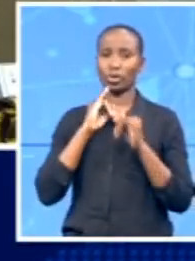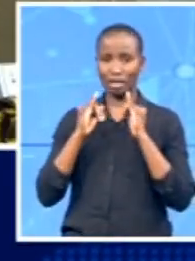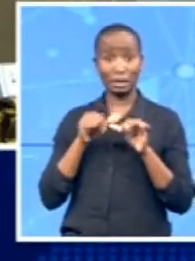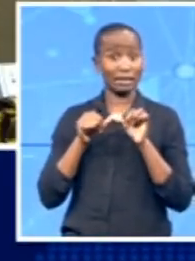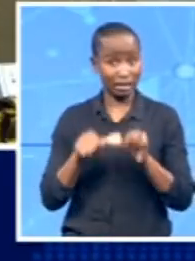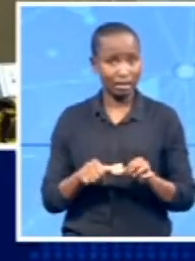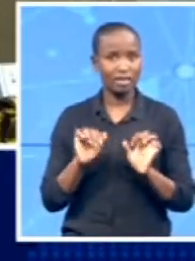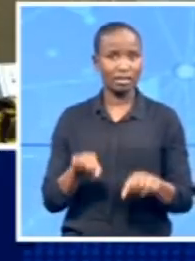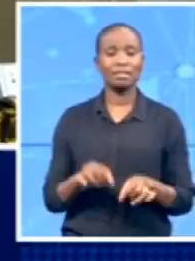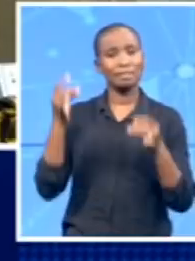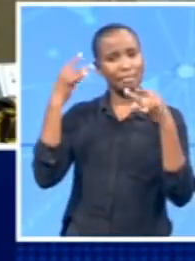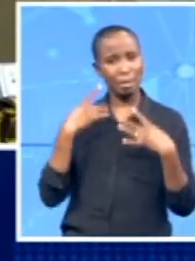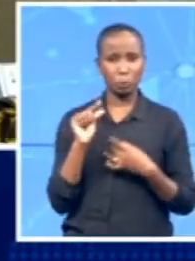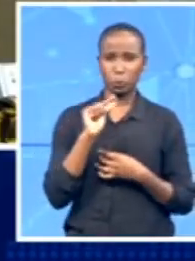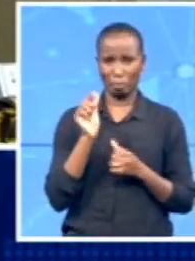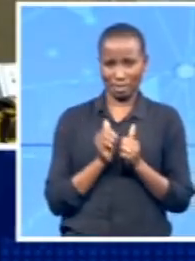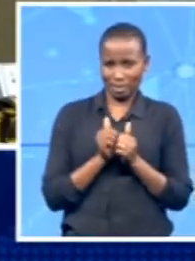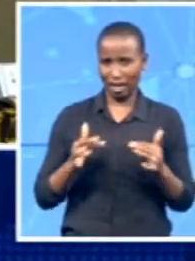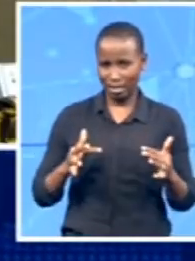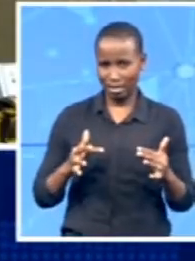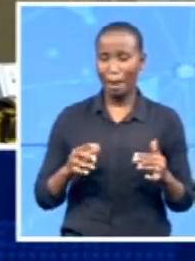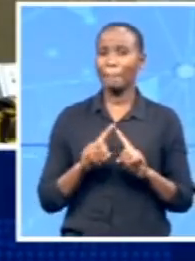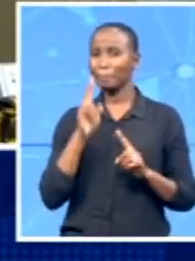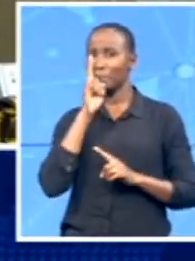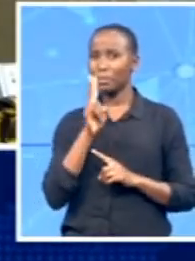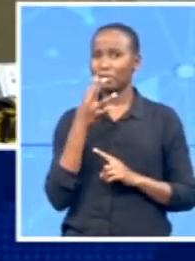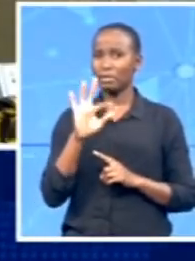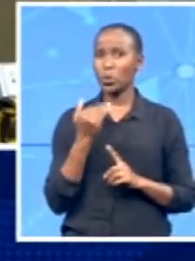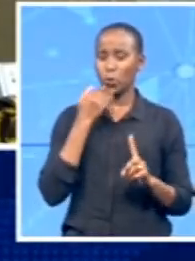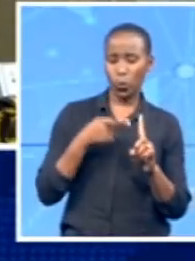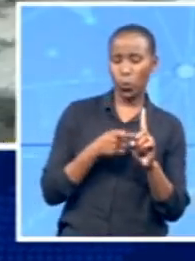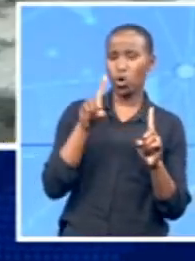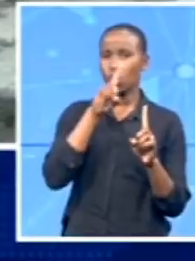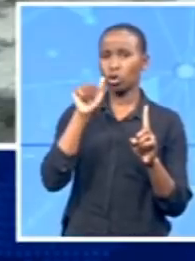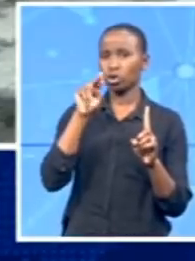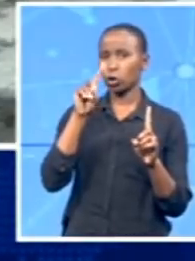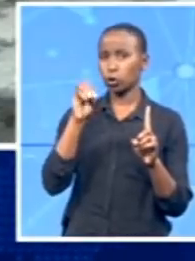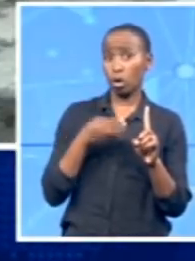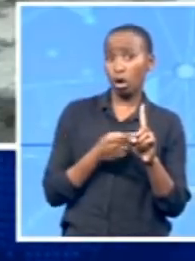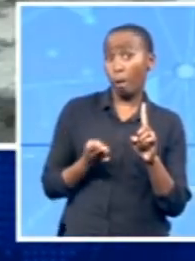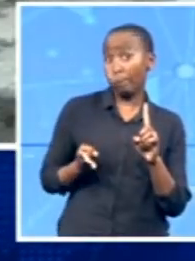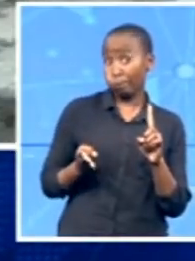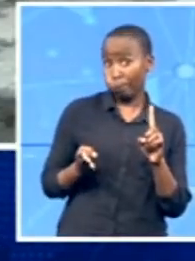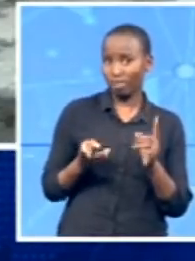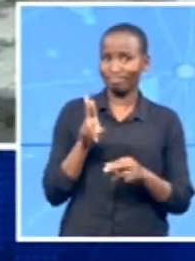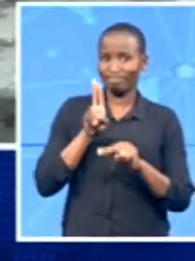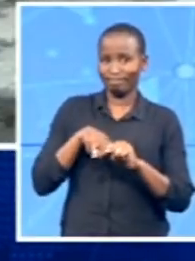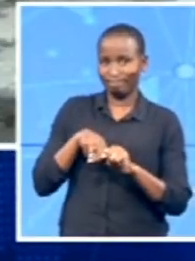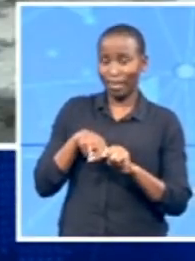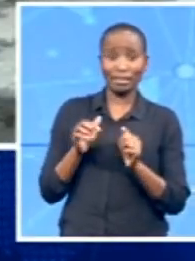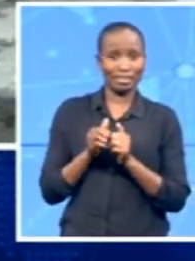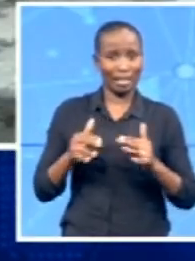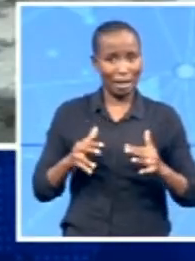just seen the candidate, Raymond Ozondo, the acting chief justice, taking his seat and is about to begin the